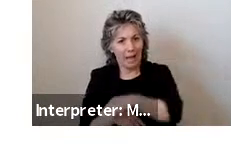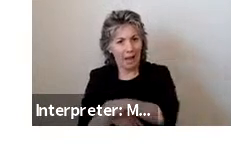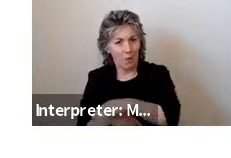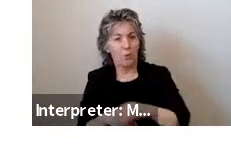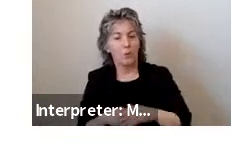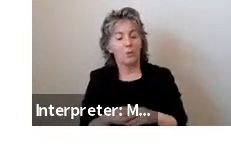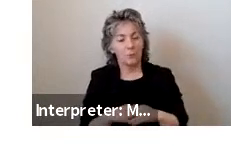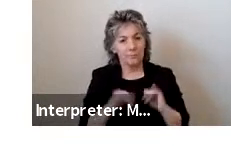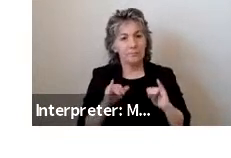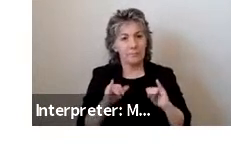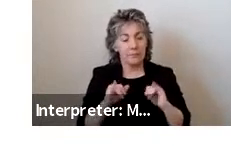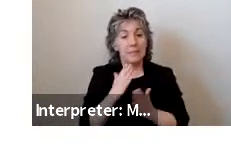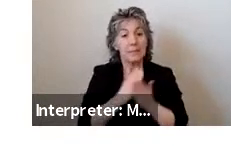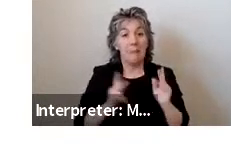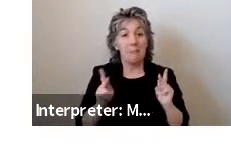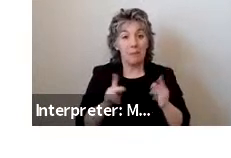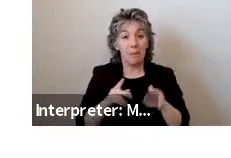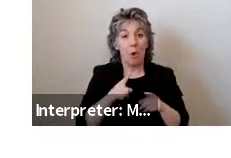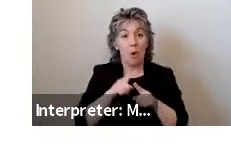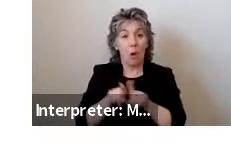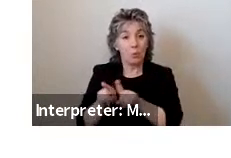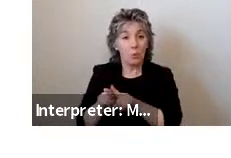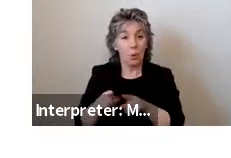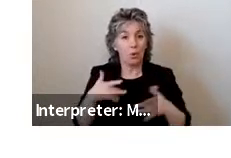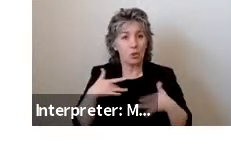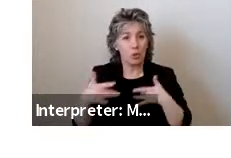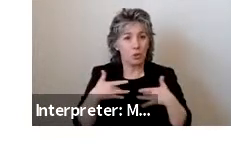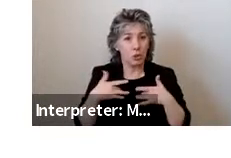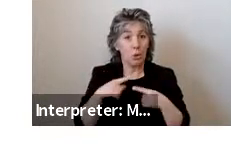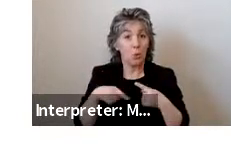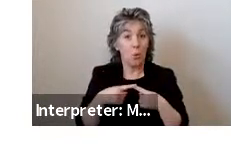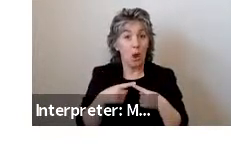participants also expressed concerns about using ramps in winter.